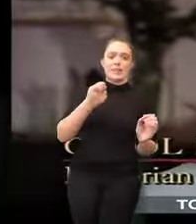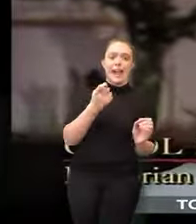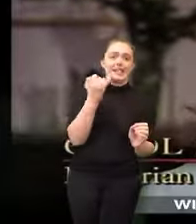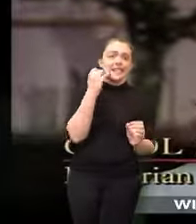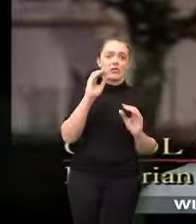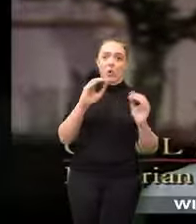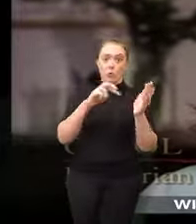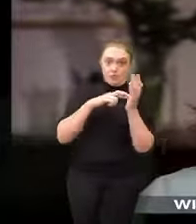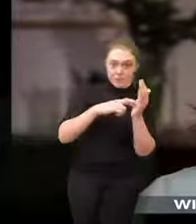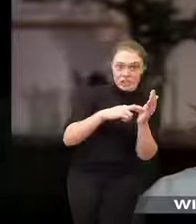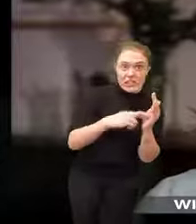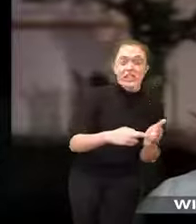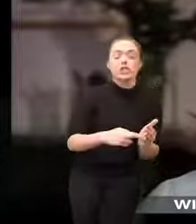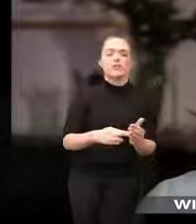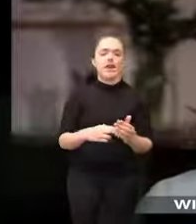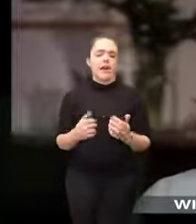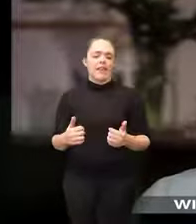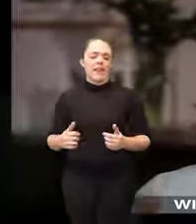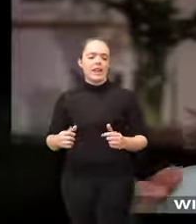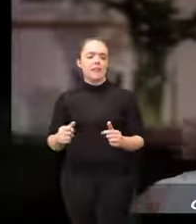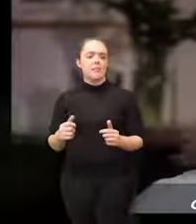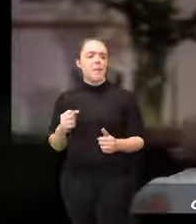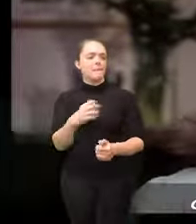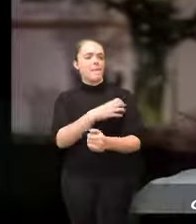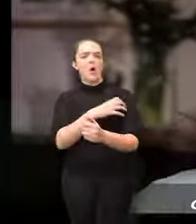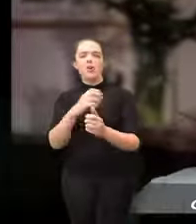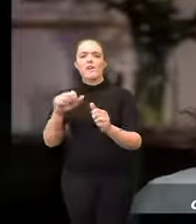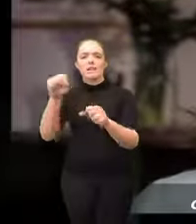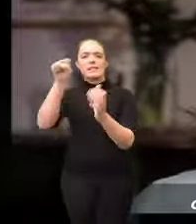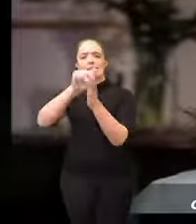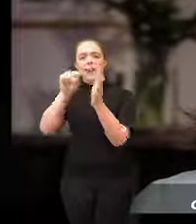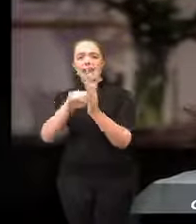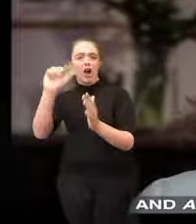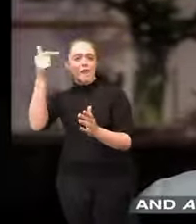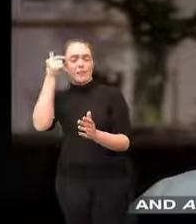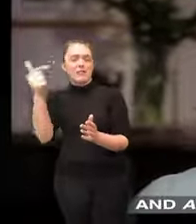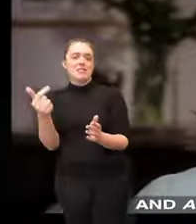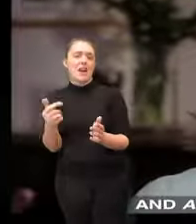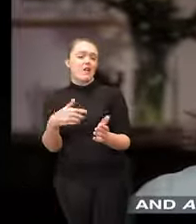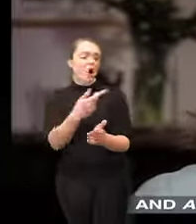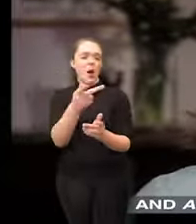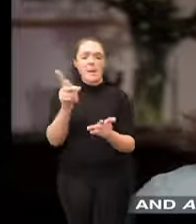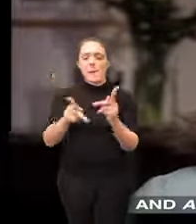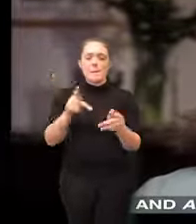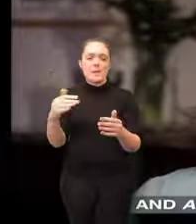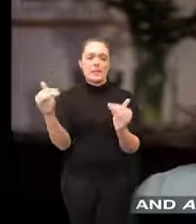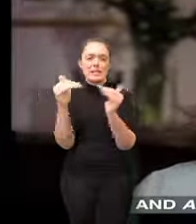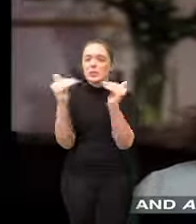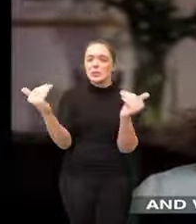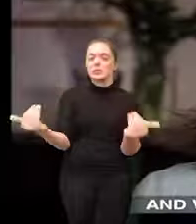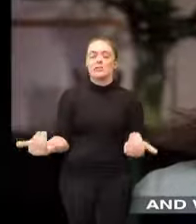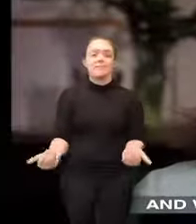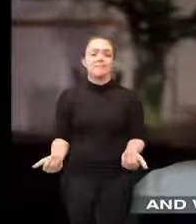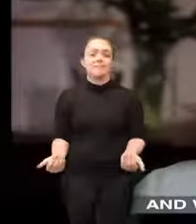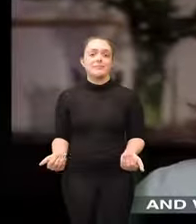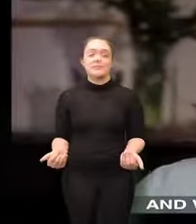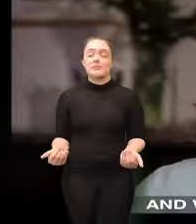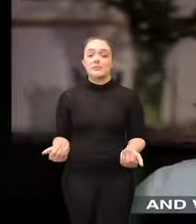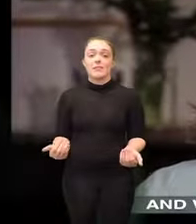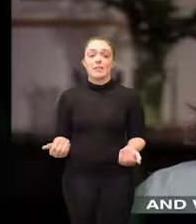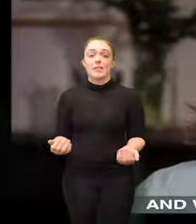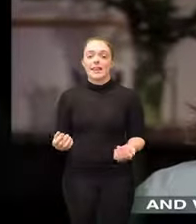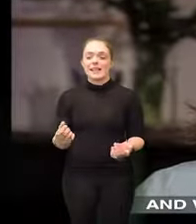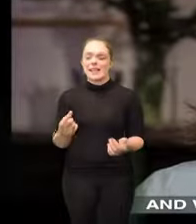taxation without representation and the power of local government and all men are created equal and within